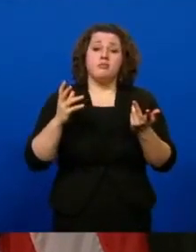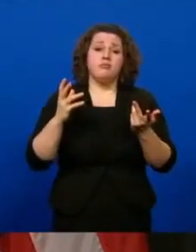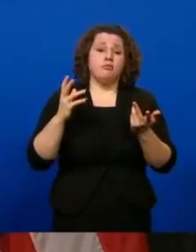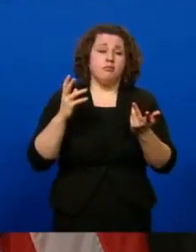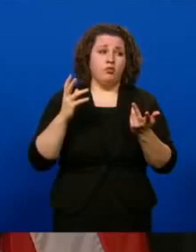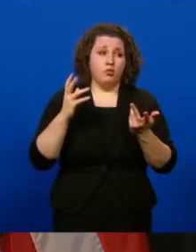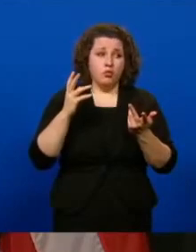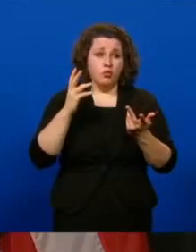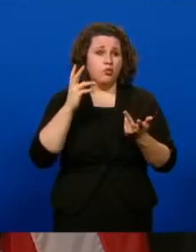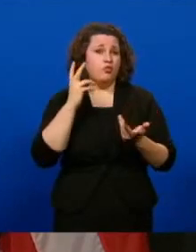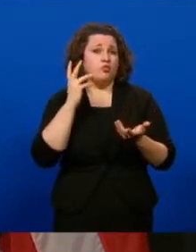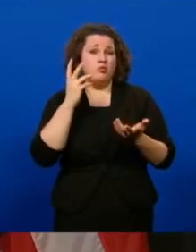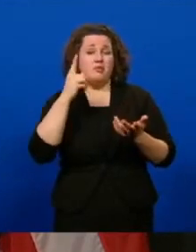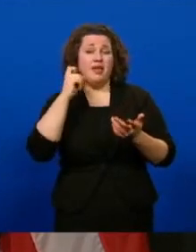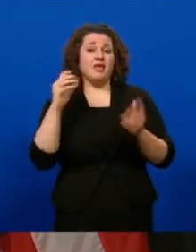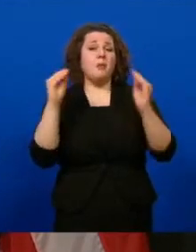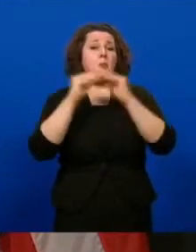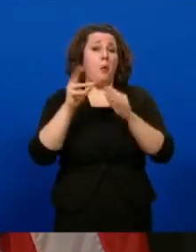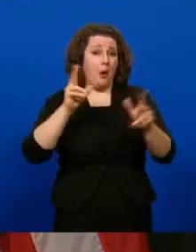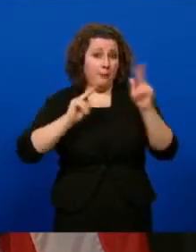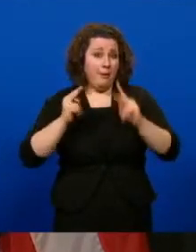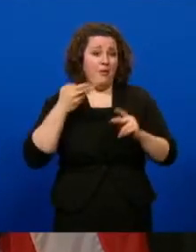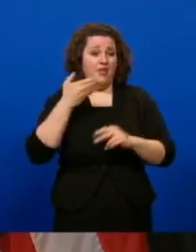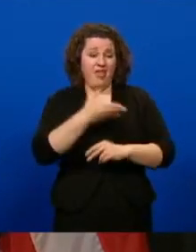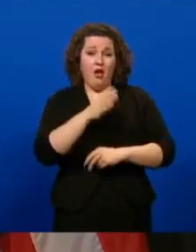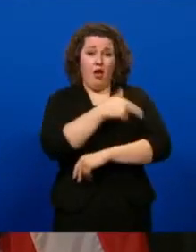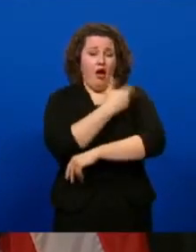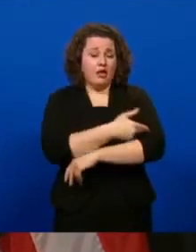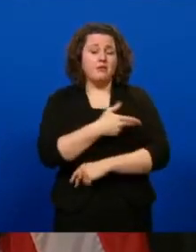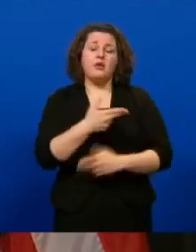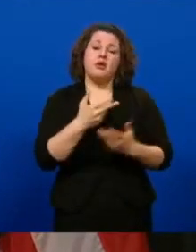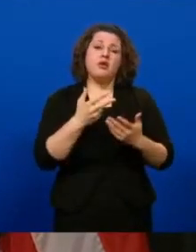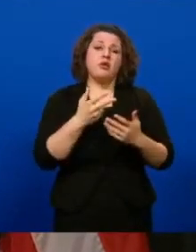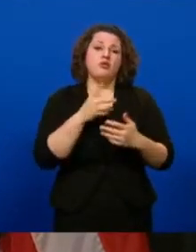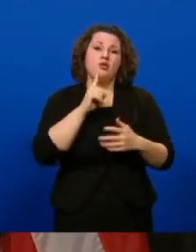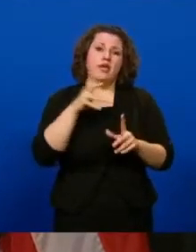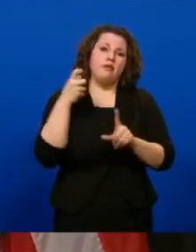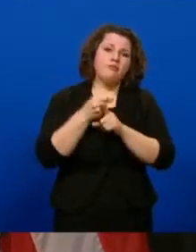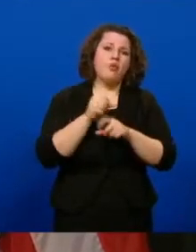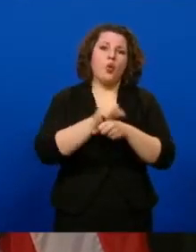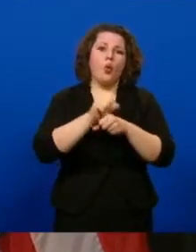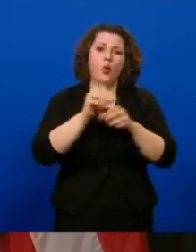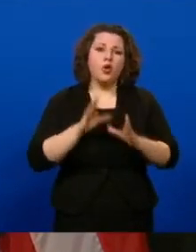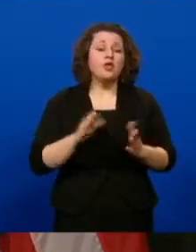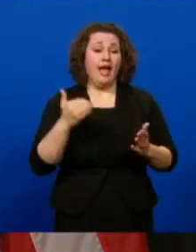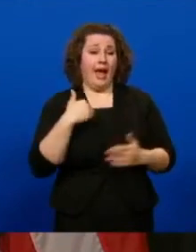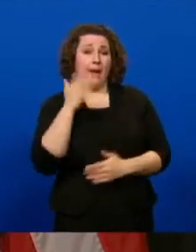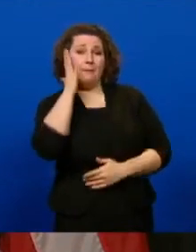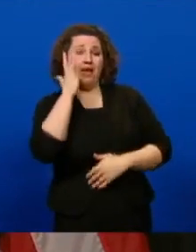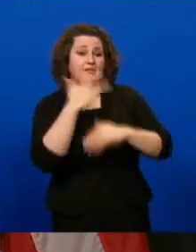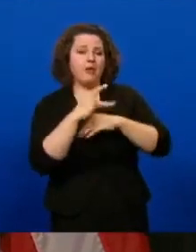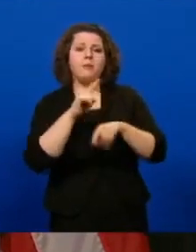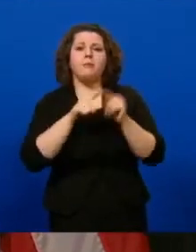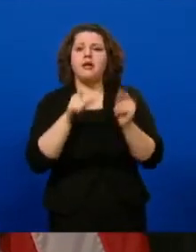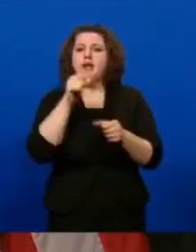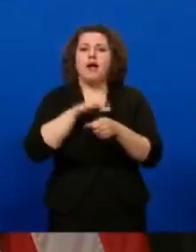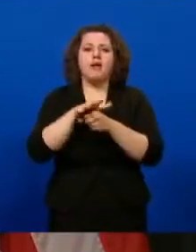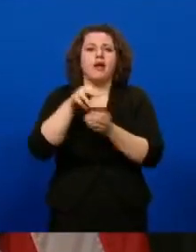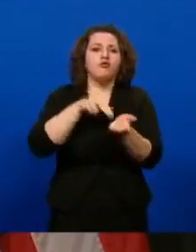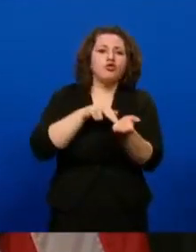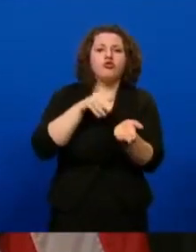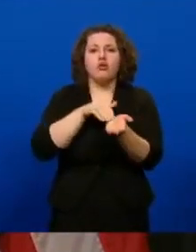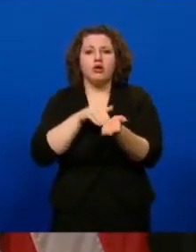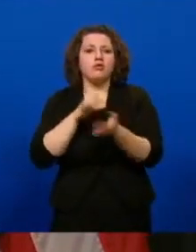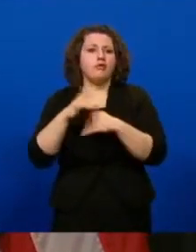impact to our workforce in November, which was really problematic. We had beds, we just had workforce shortages, and so